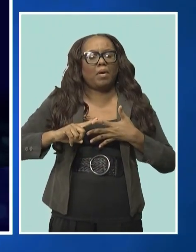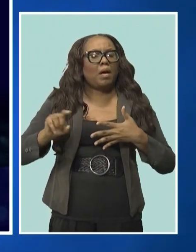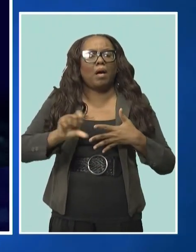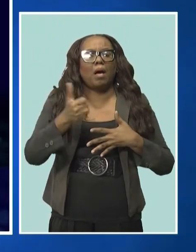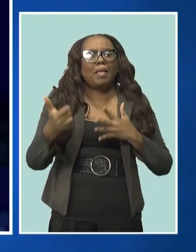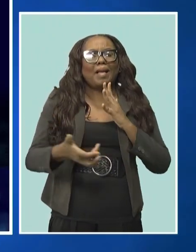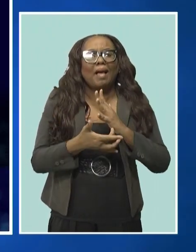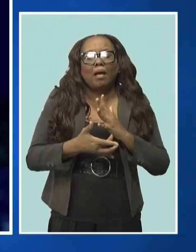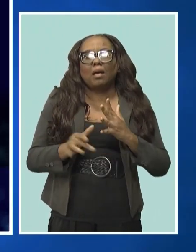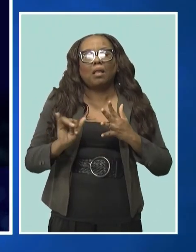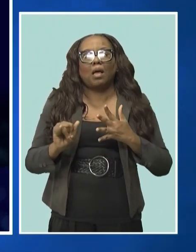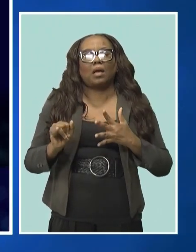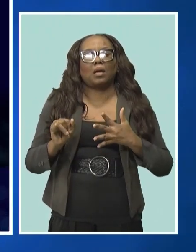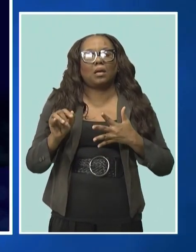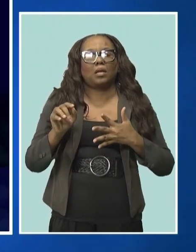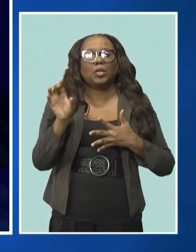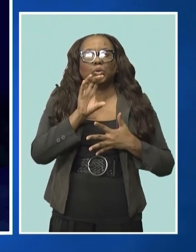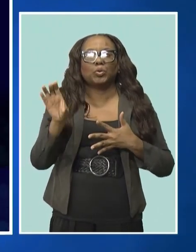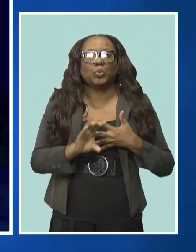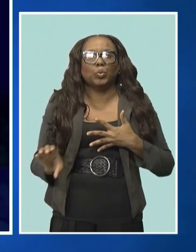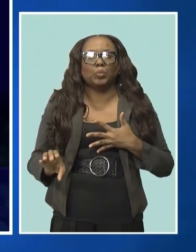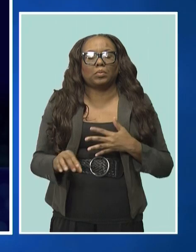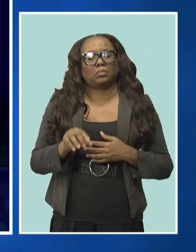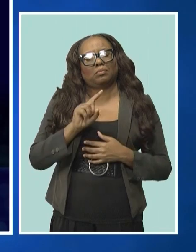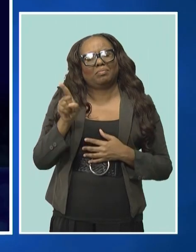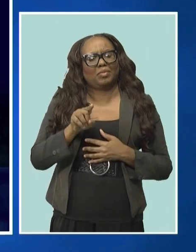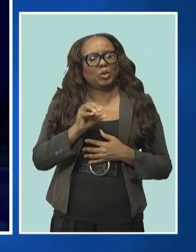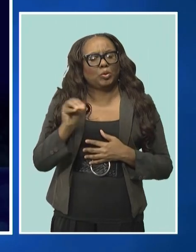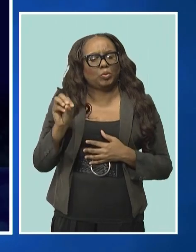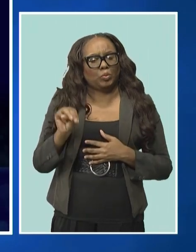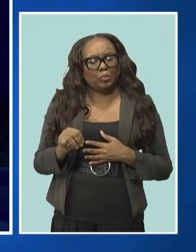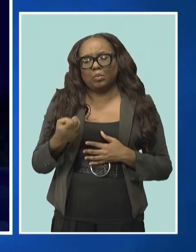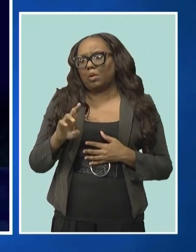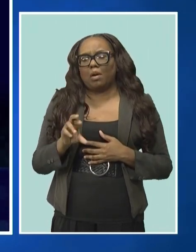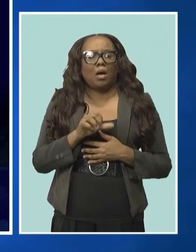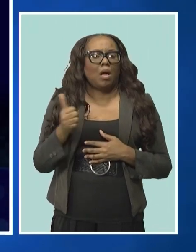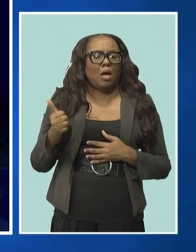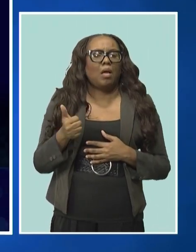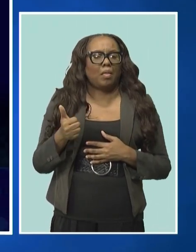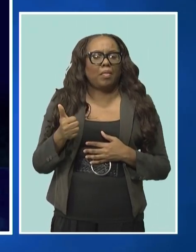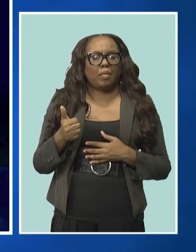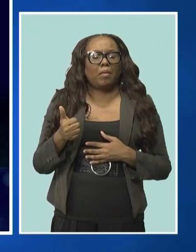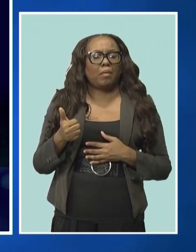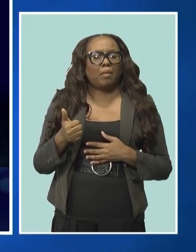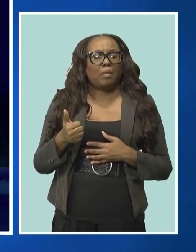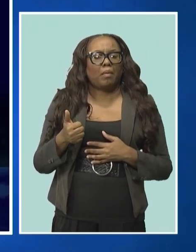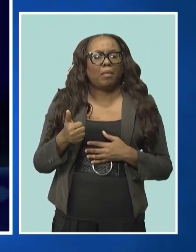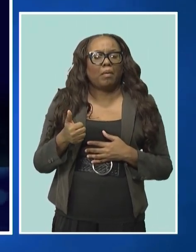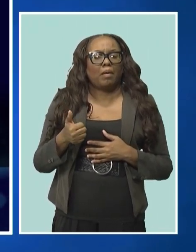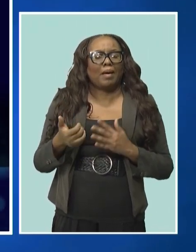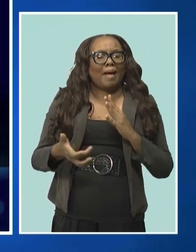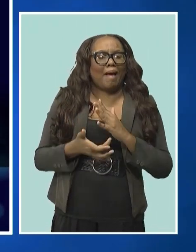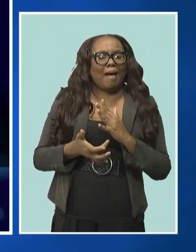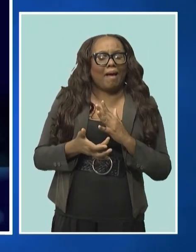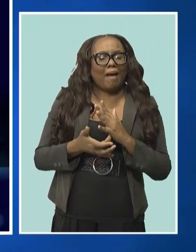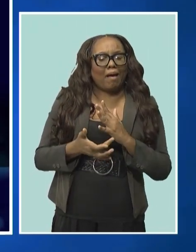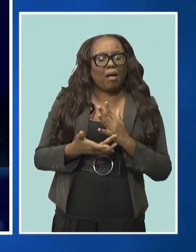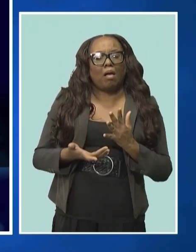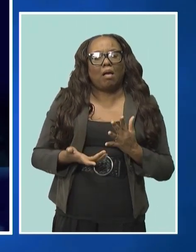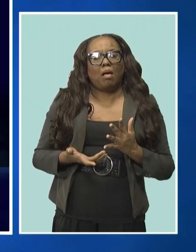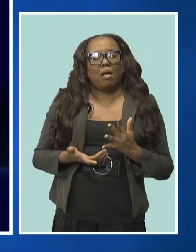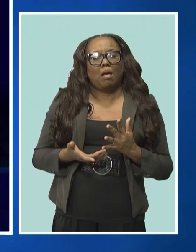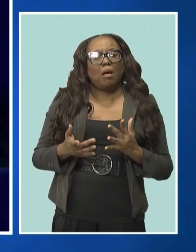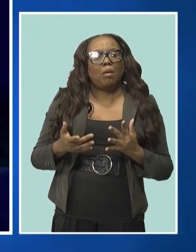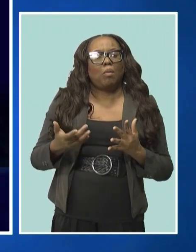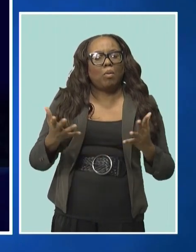platforms like Zoom or other similar applications. Our commitment is to bridge the gap and reach out to those in need.